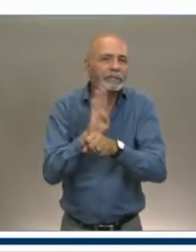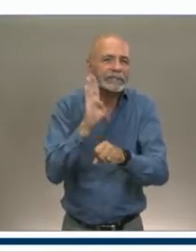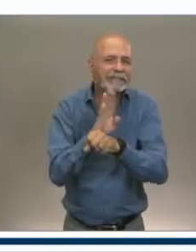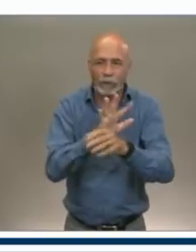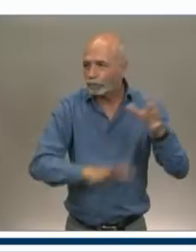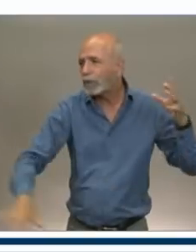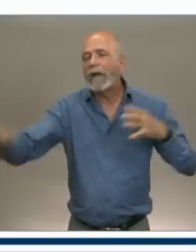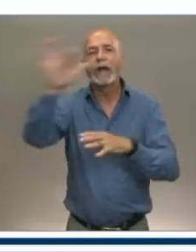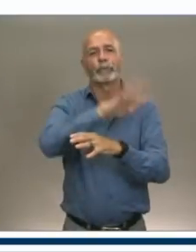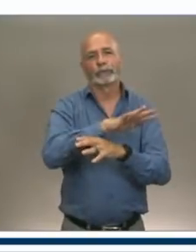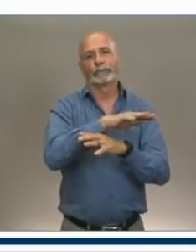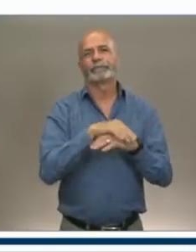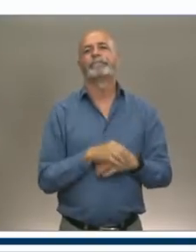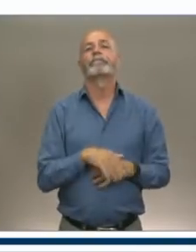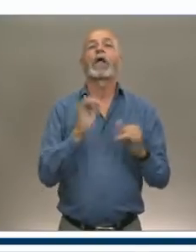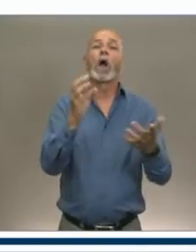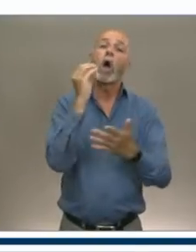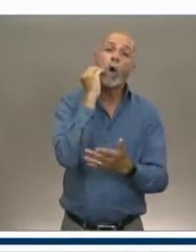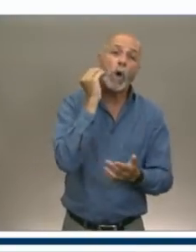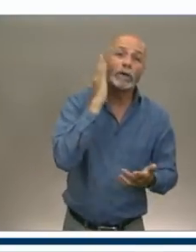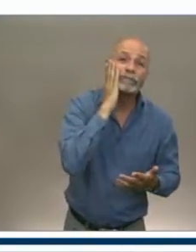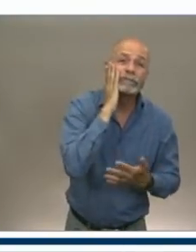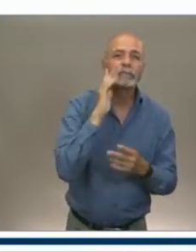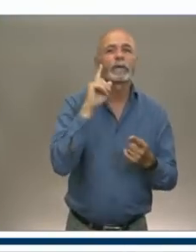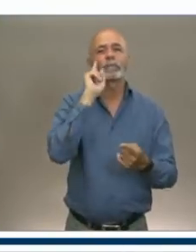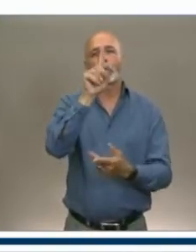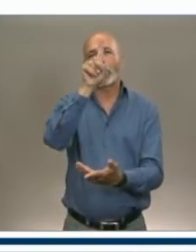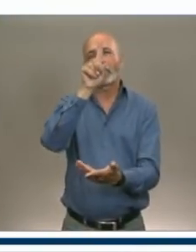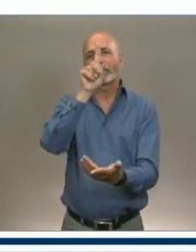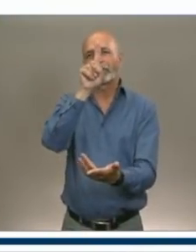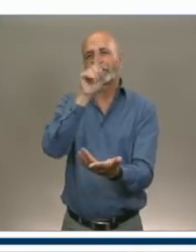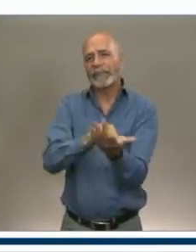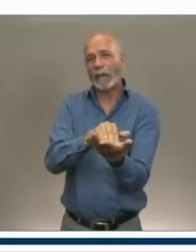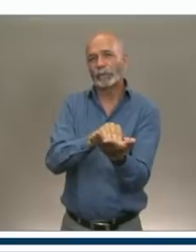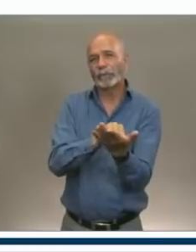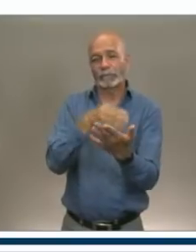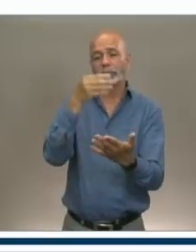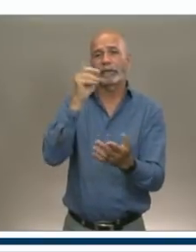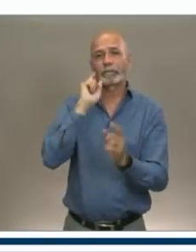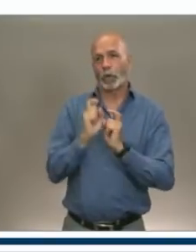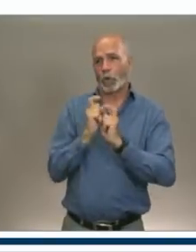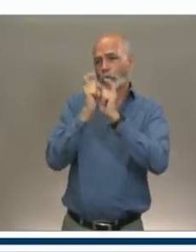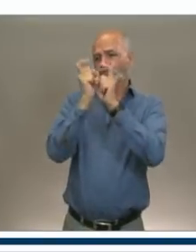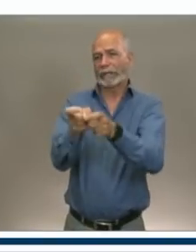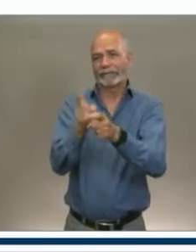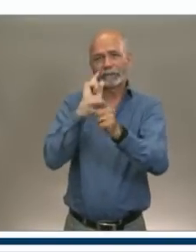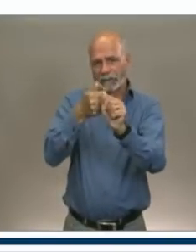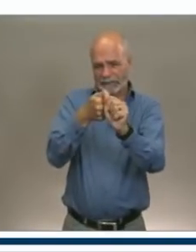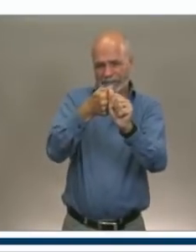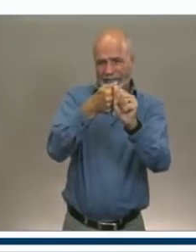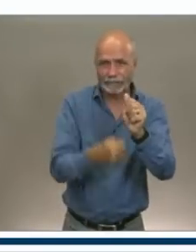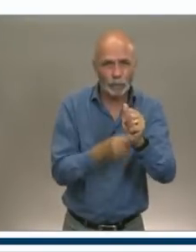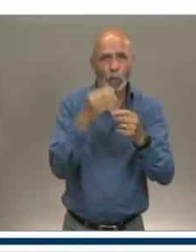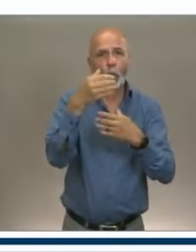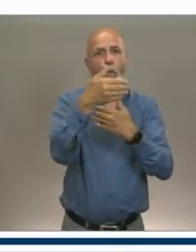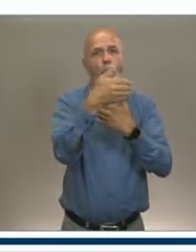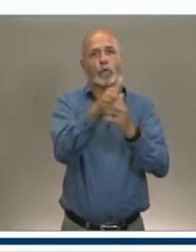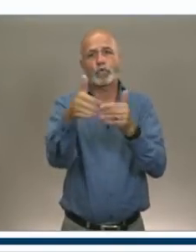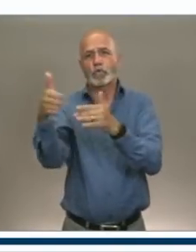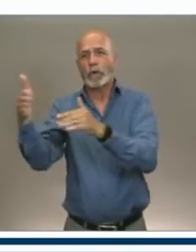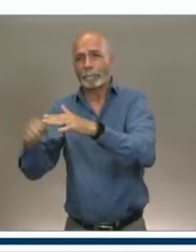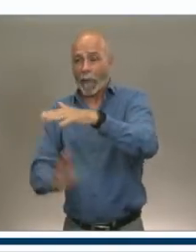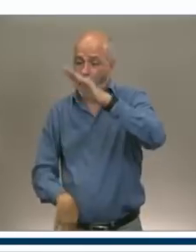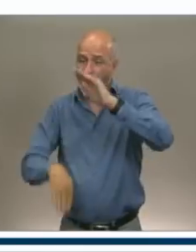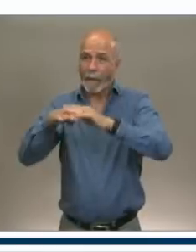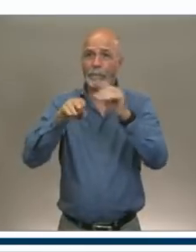For The be also be a $1,000 grant per room up to 10 rooms and $500 per